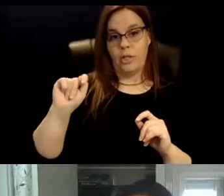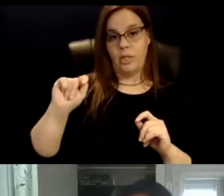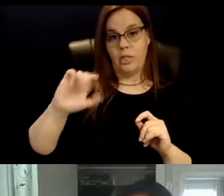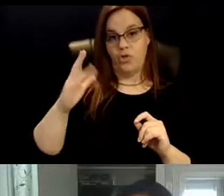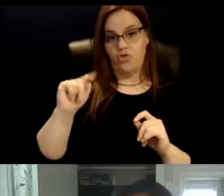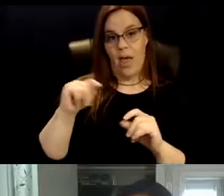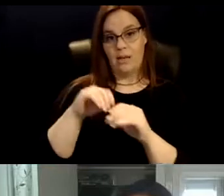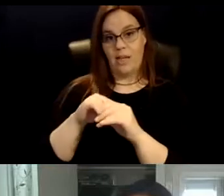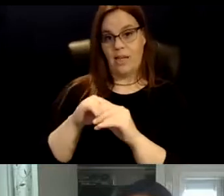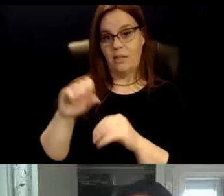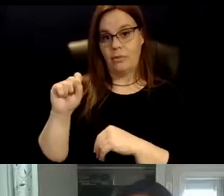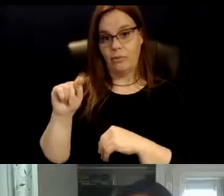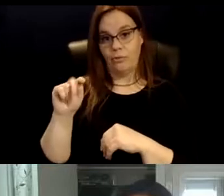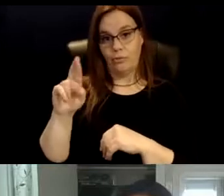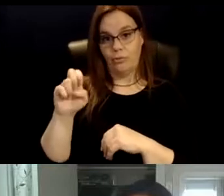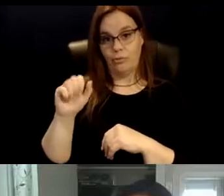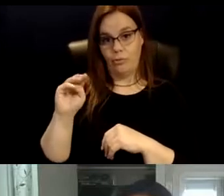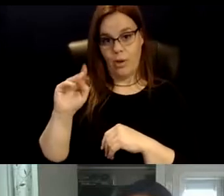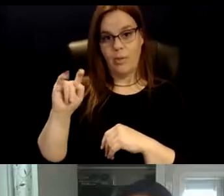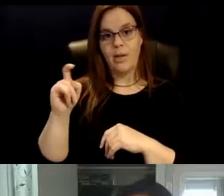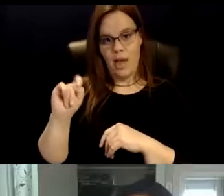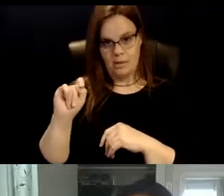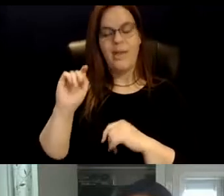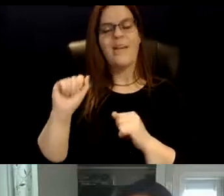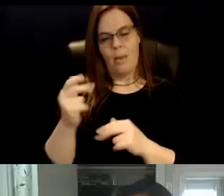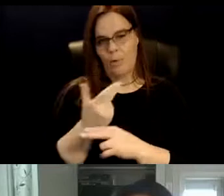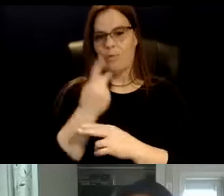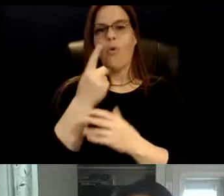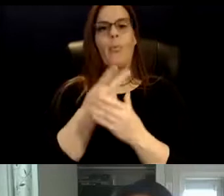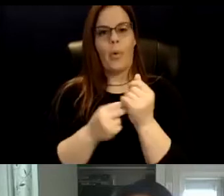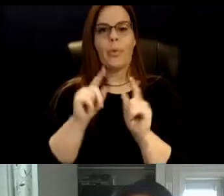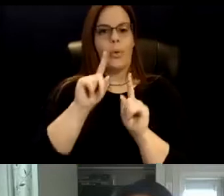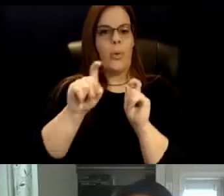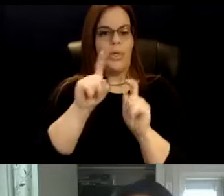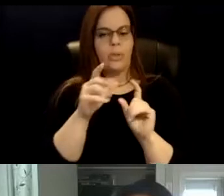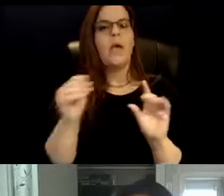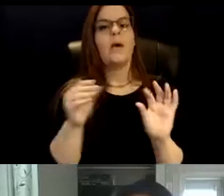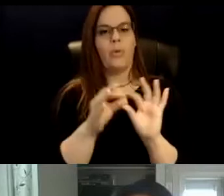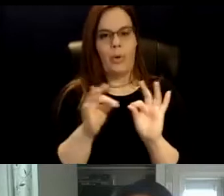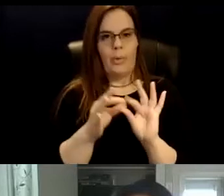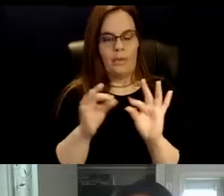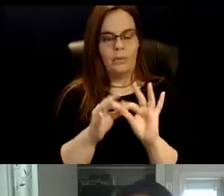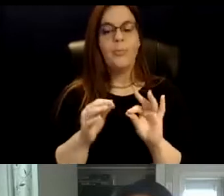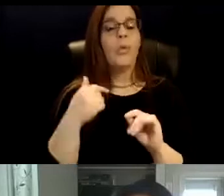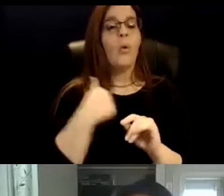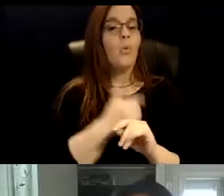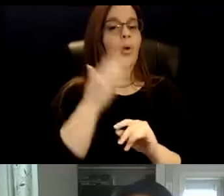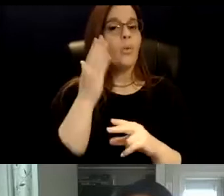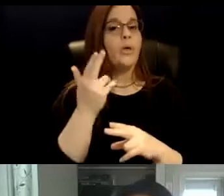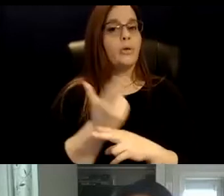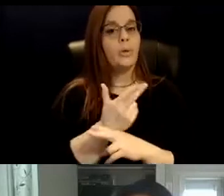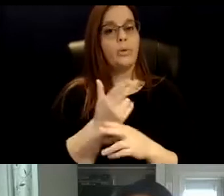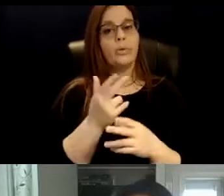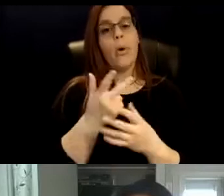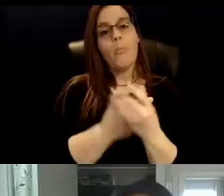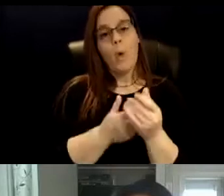can be used for both questions and comments, and also a note that we will use both person with a disability